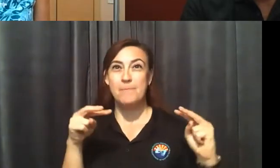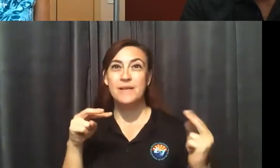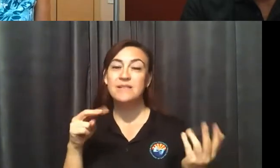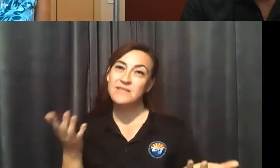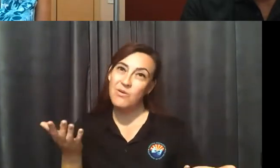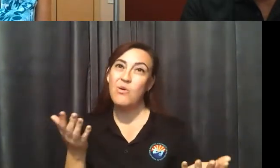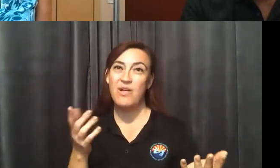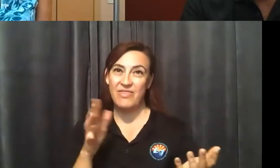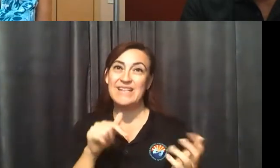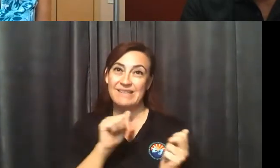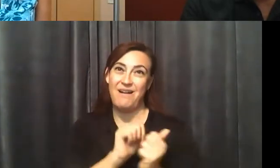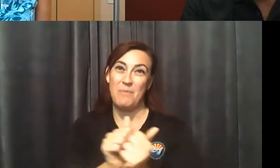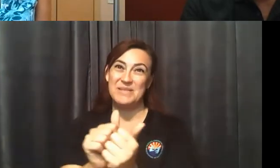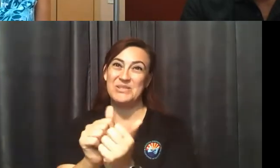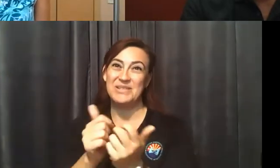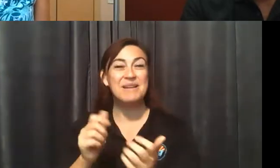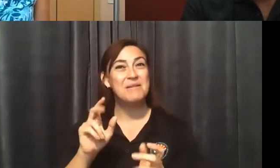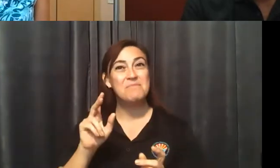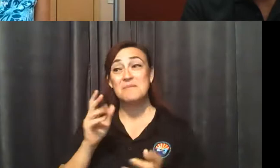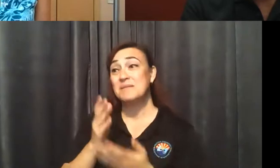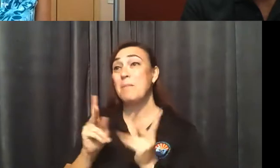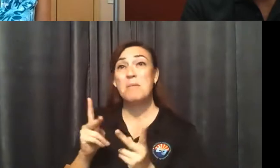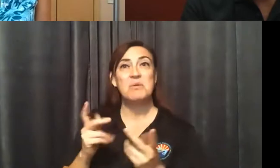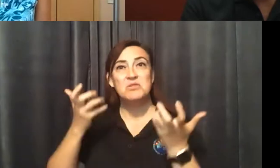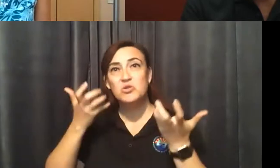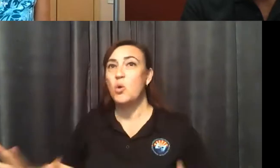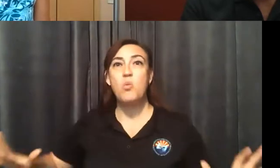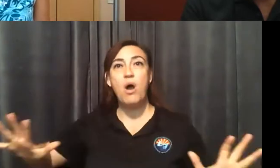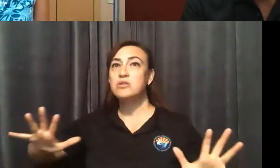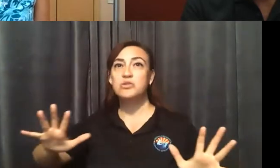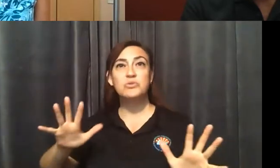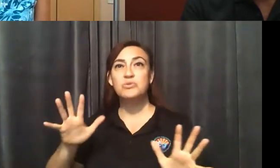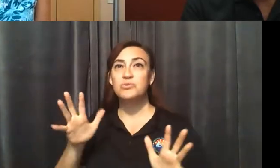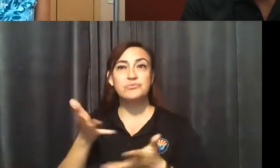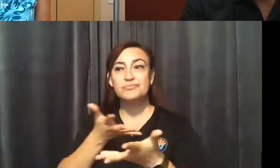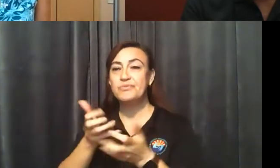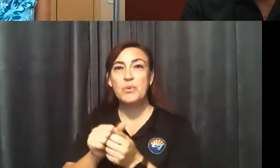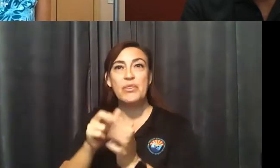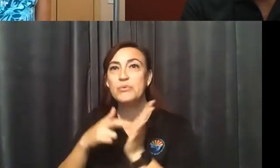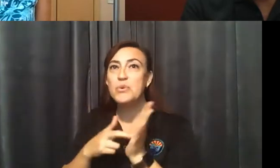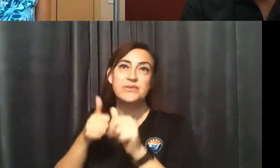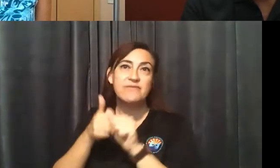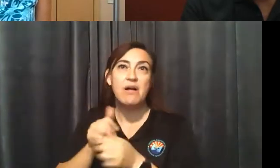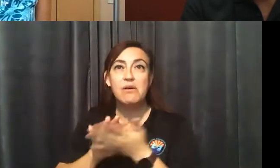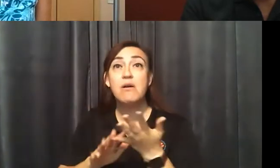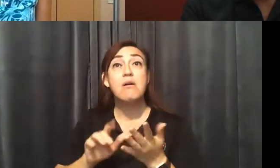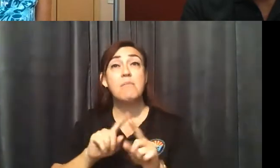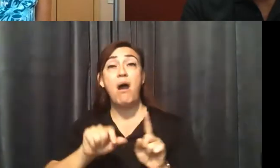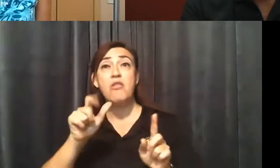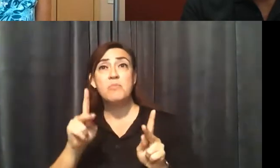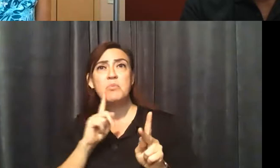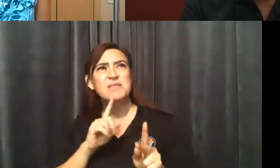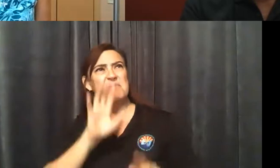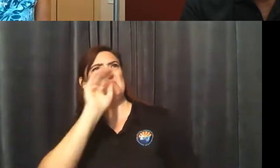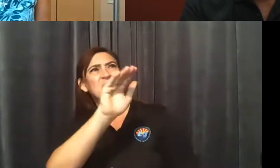There's going to be the people that don't want to deal with the rules. And then there's going to be the people that really ask you and demand that you